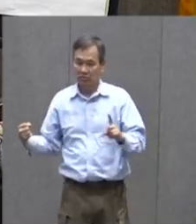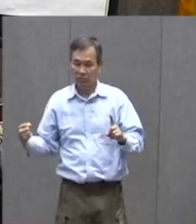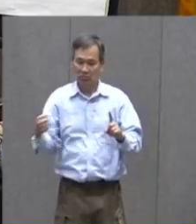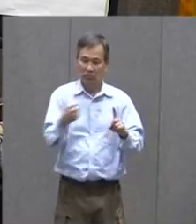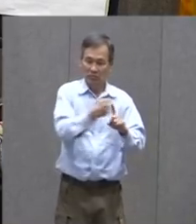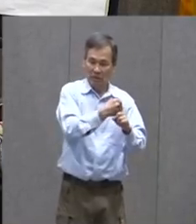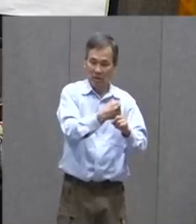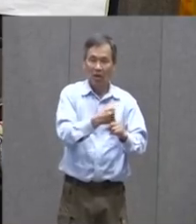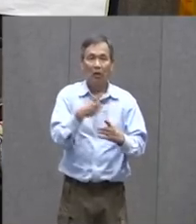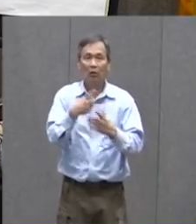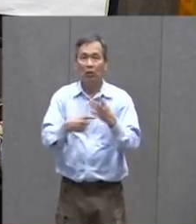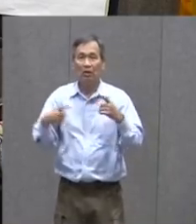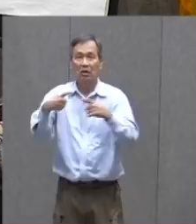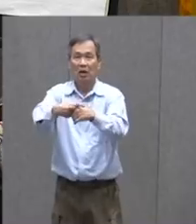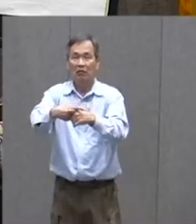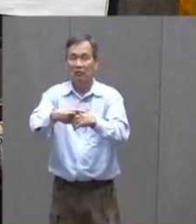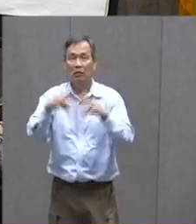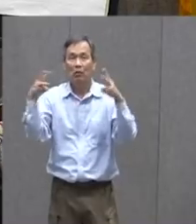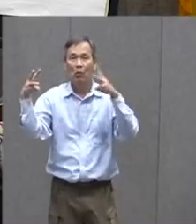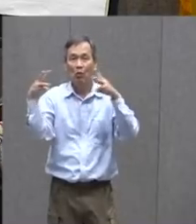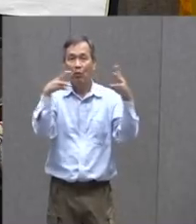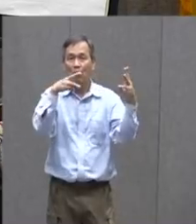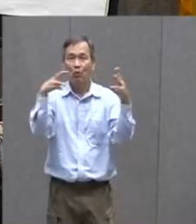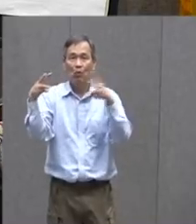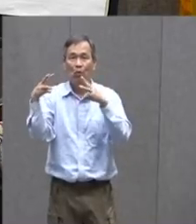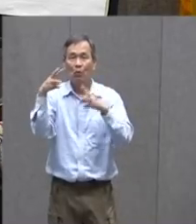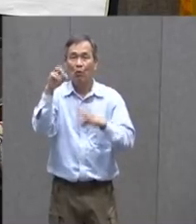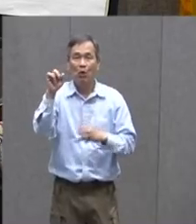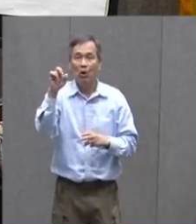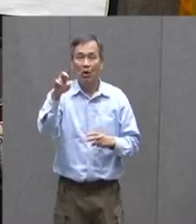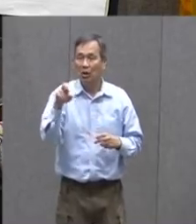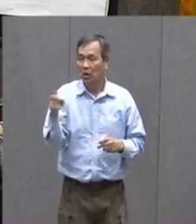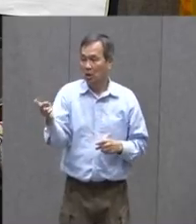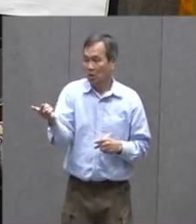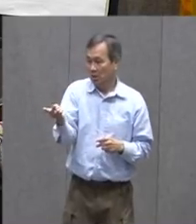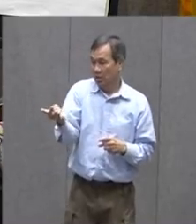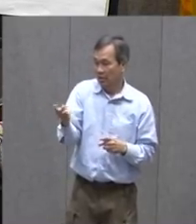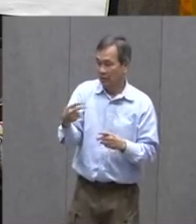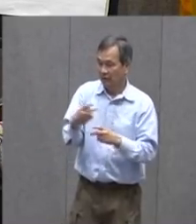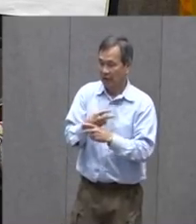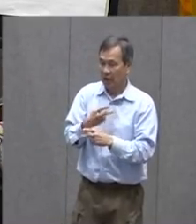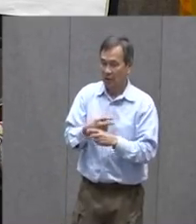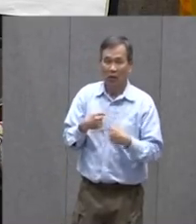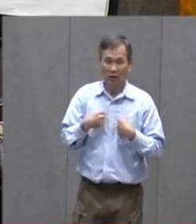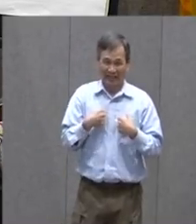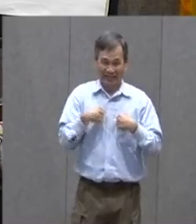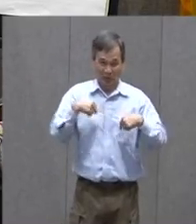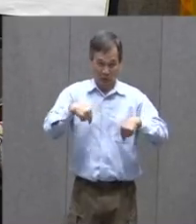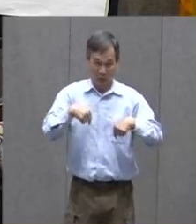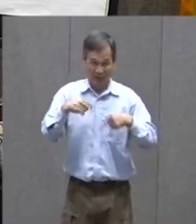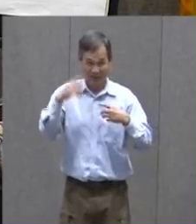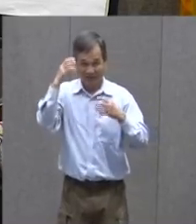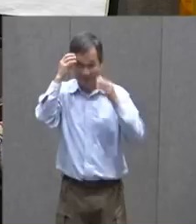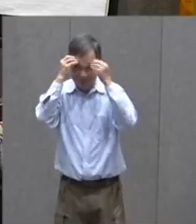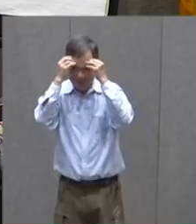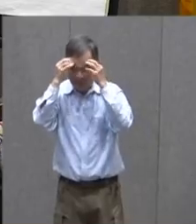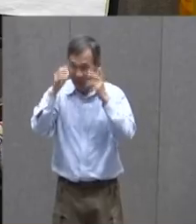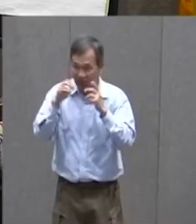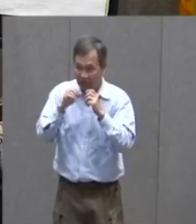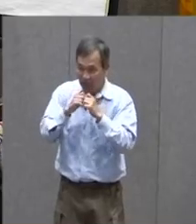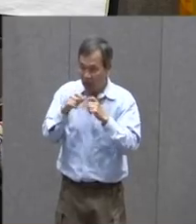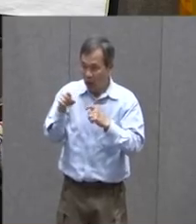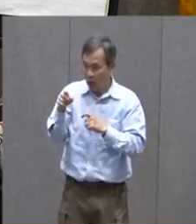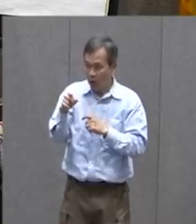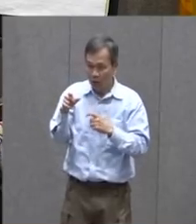At War And So They're Going To Have To Figure Out We're Going To Have To Figure Out In The Story How To Resolve That